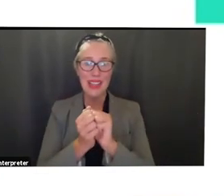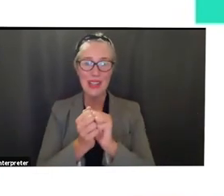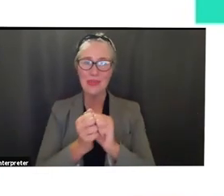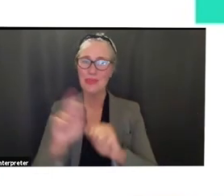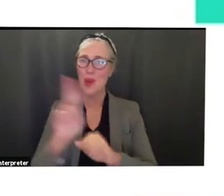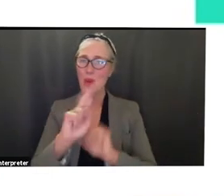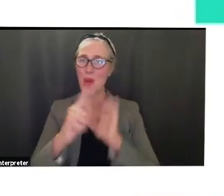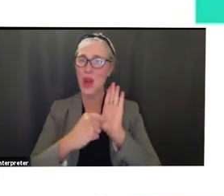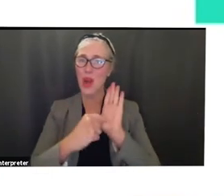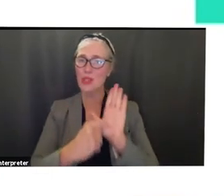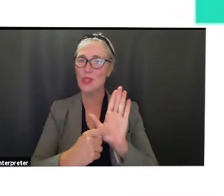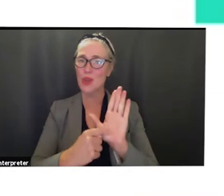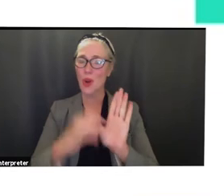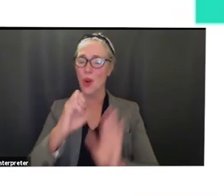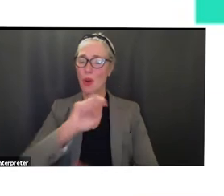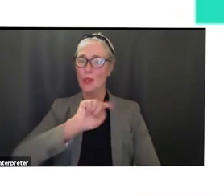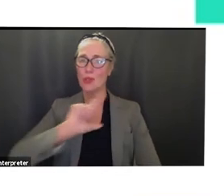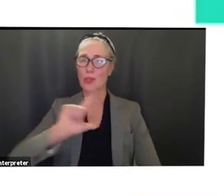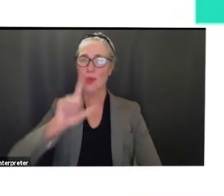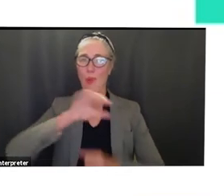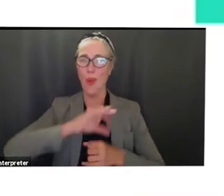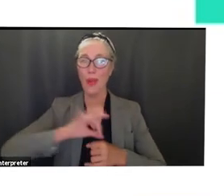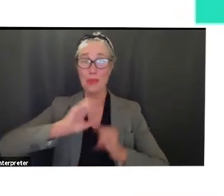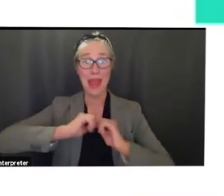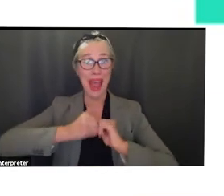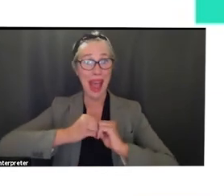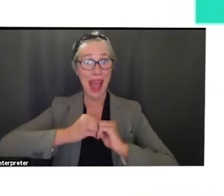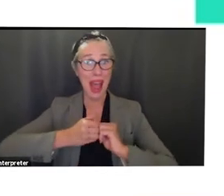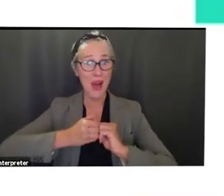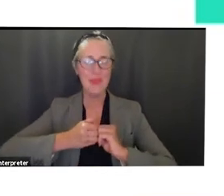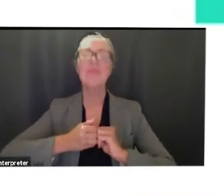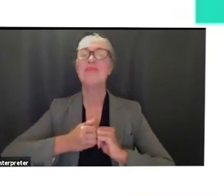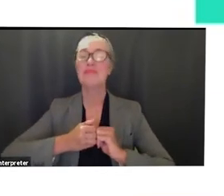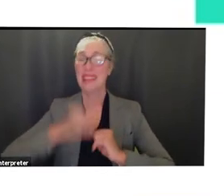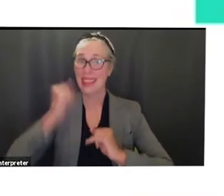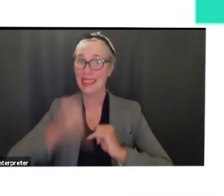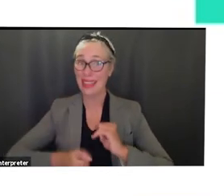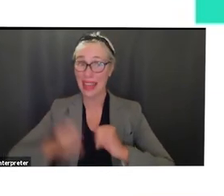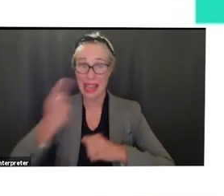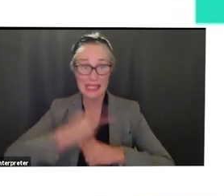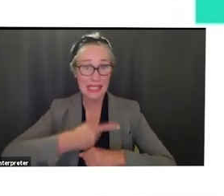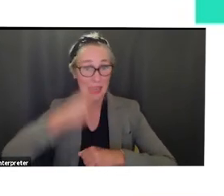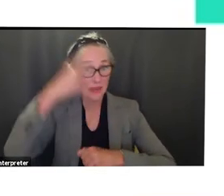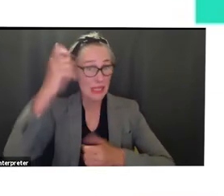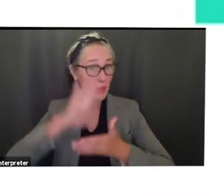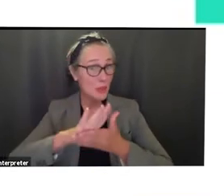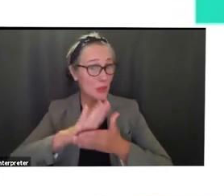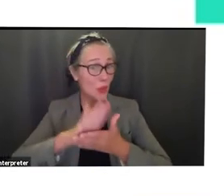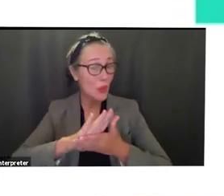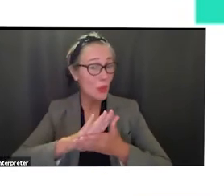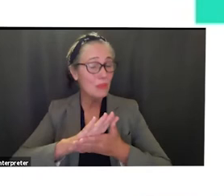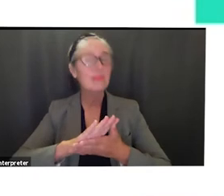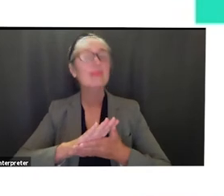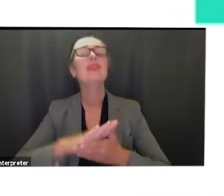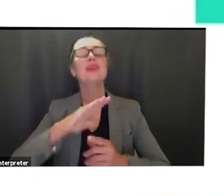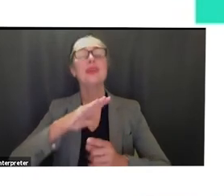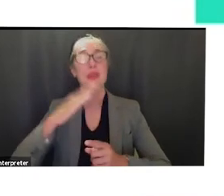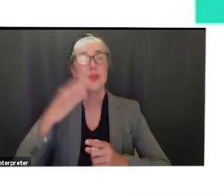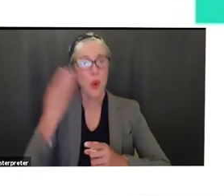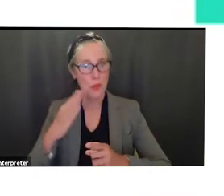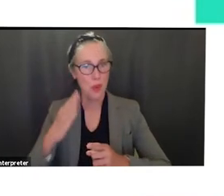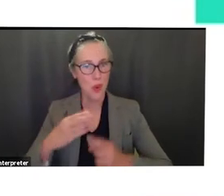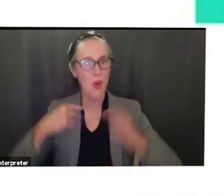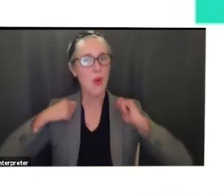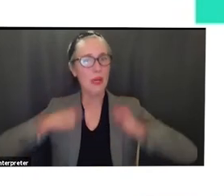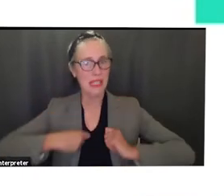showing our soul spirit uh as it is the last day of summer school for the most part and wearing your soul t